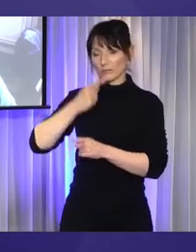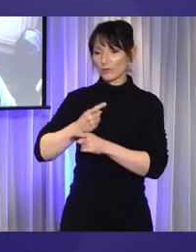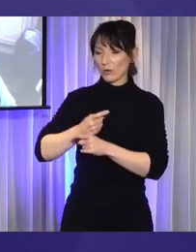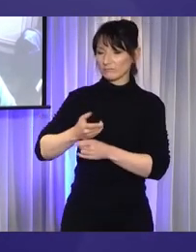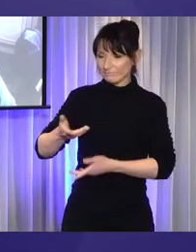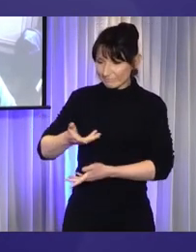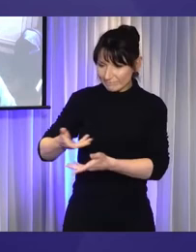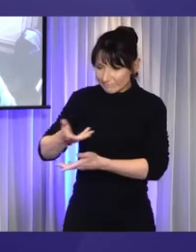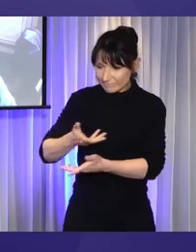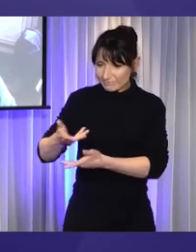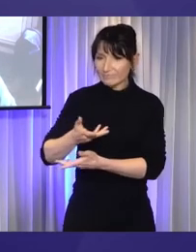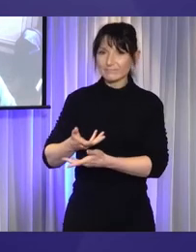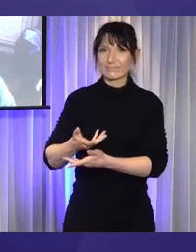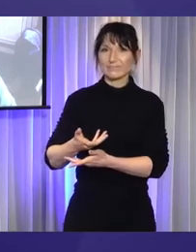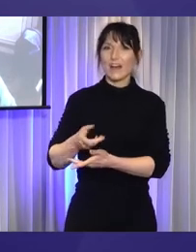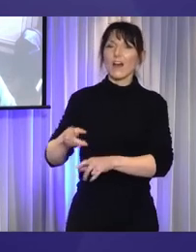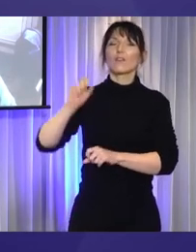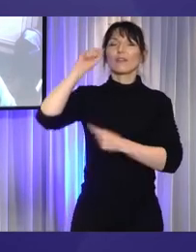realise that you're okay.